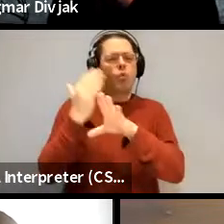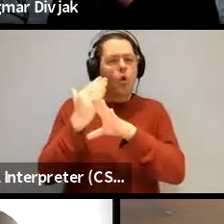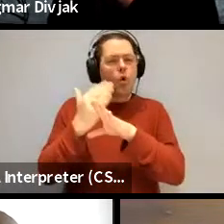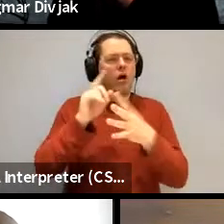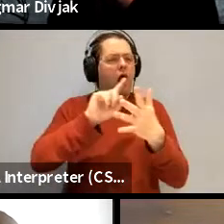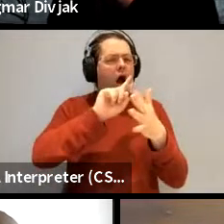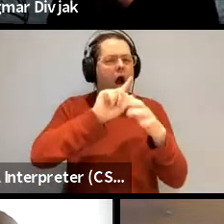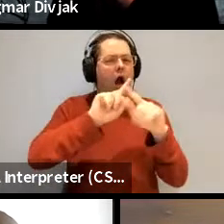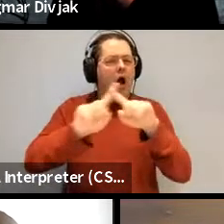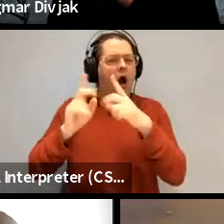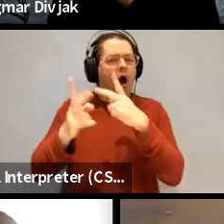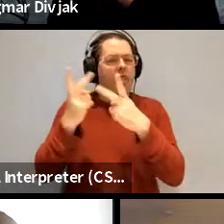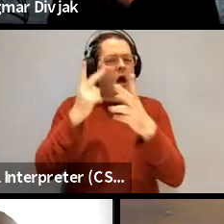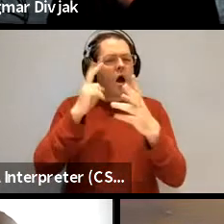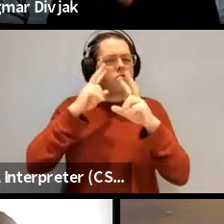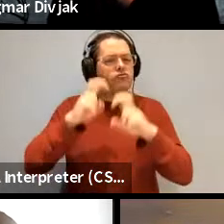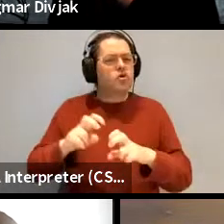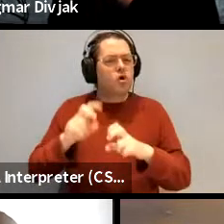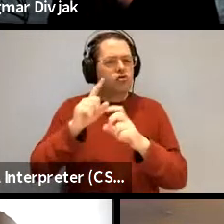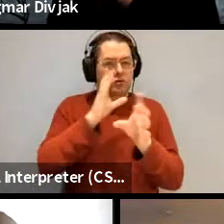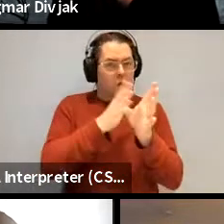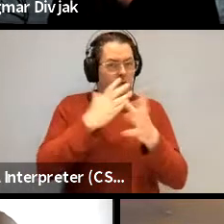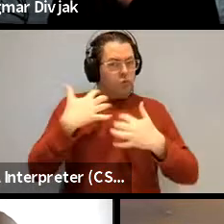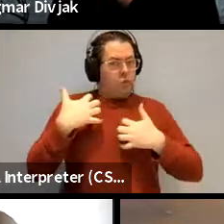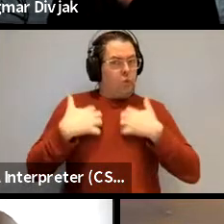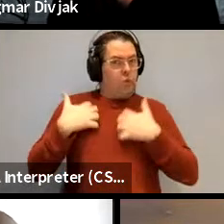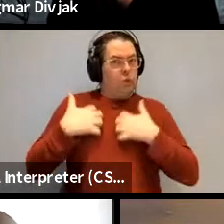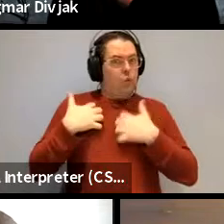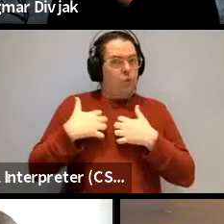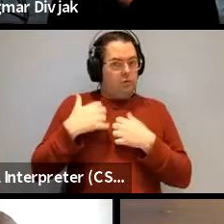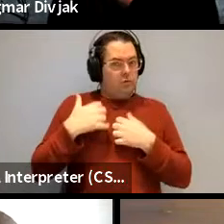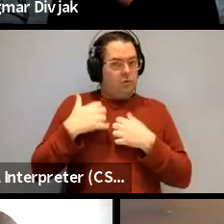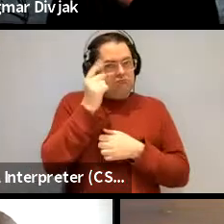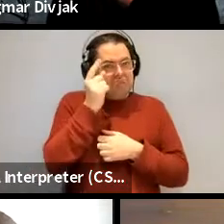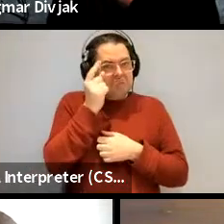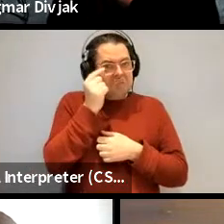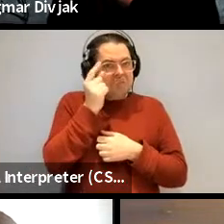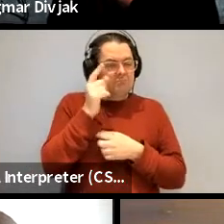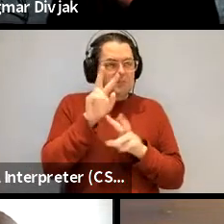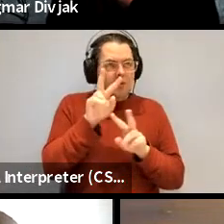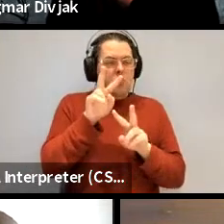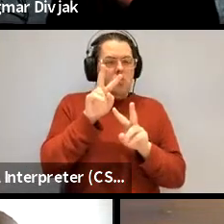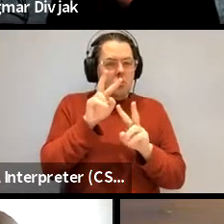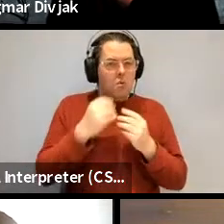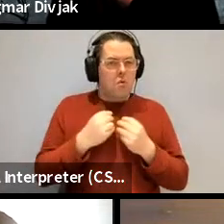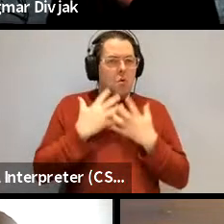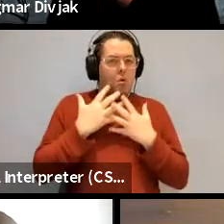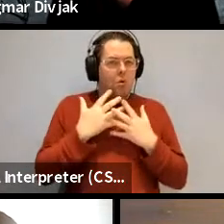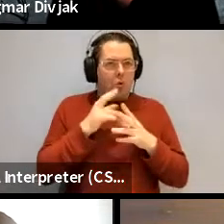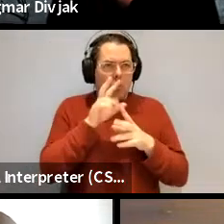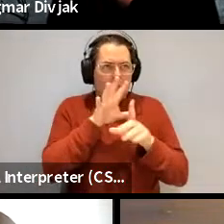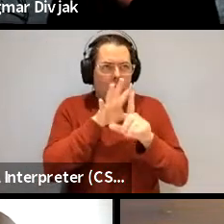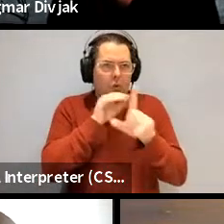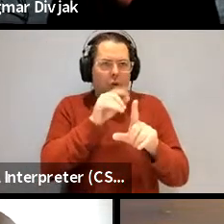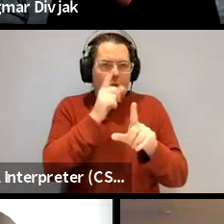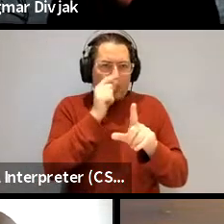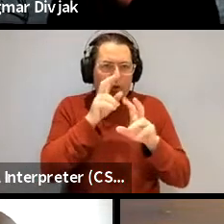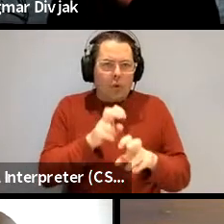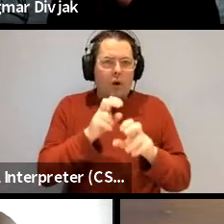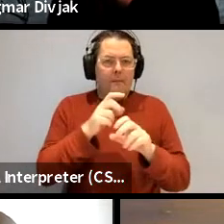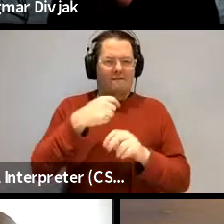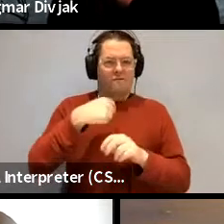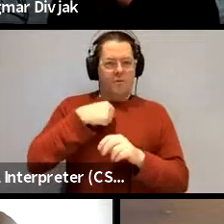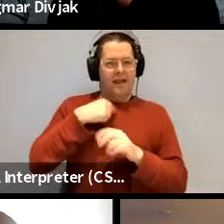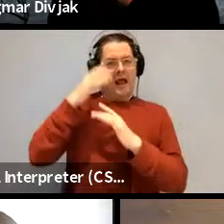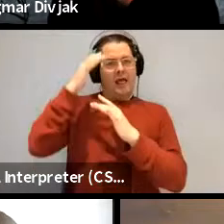you know there's lots of really interest in psychology that you can get inspiration from but i'm just a bit wary about taking on